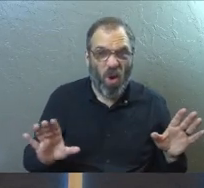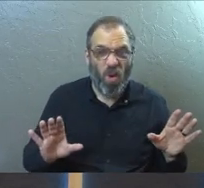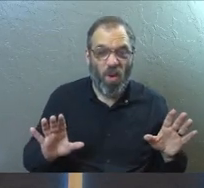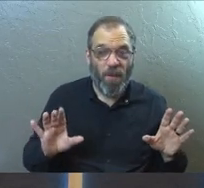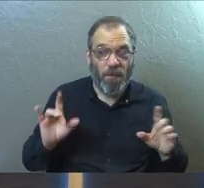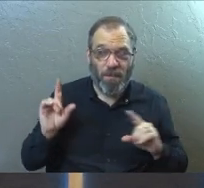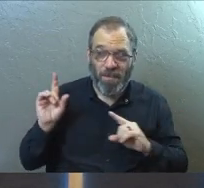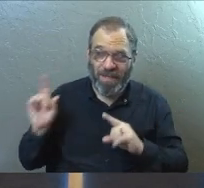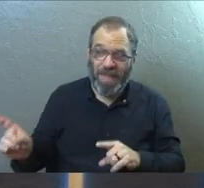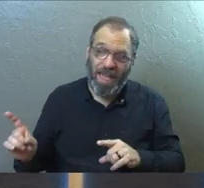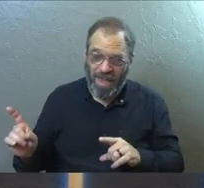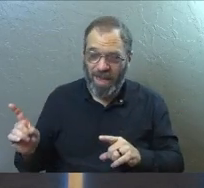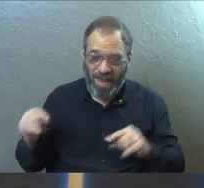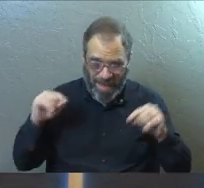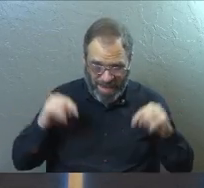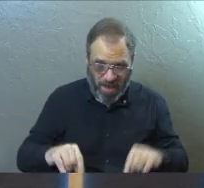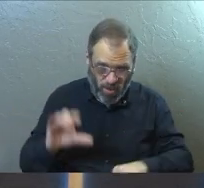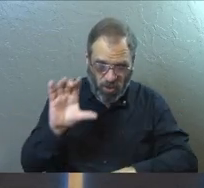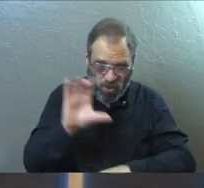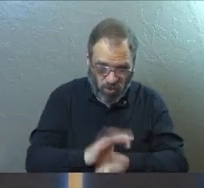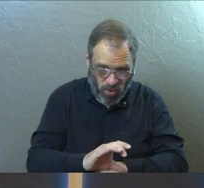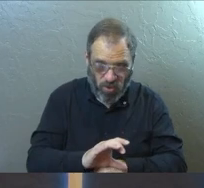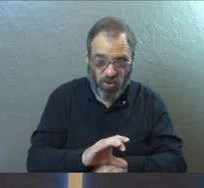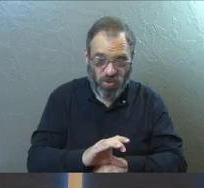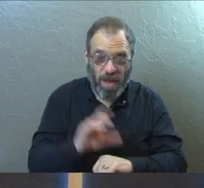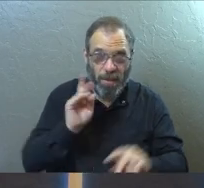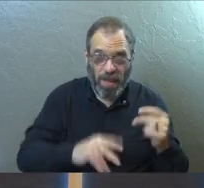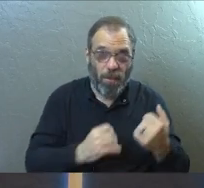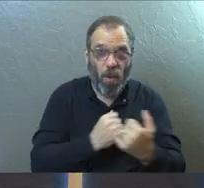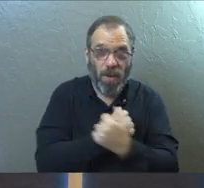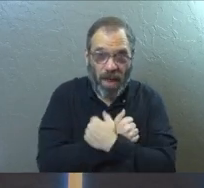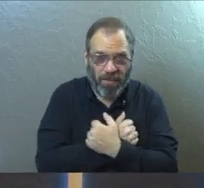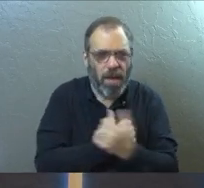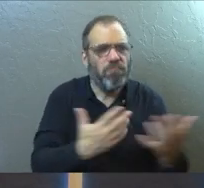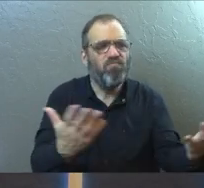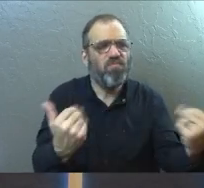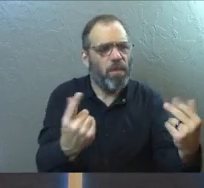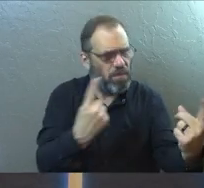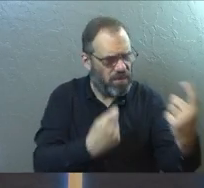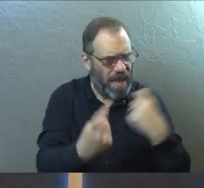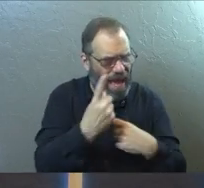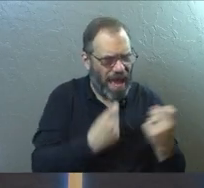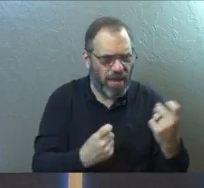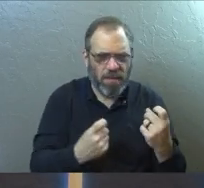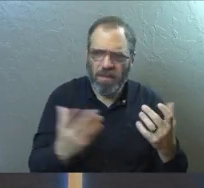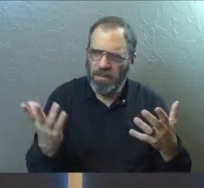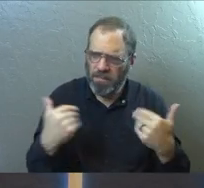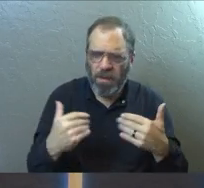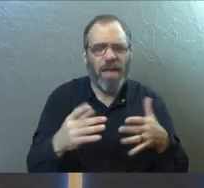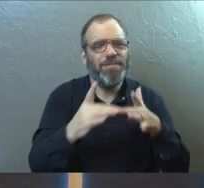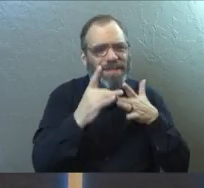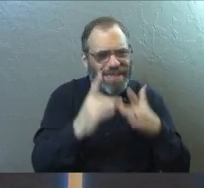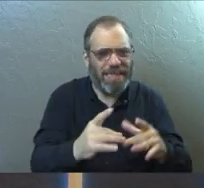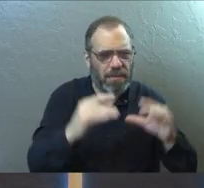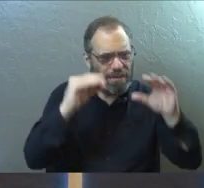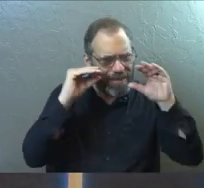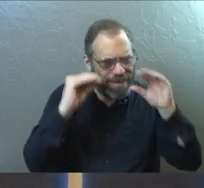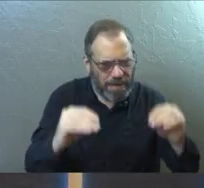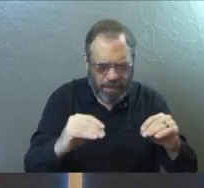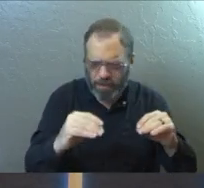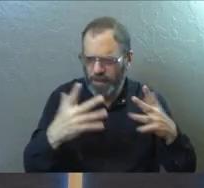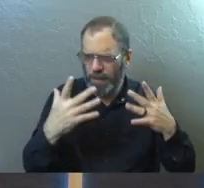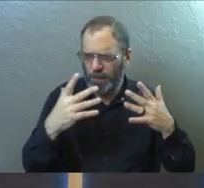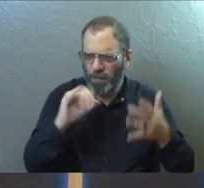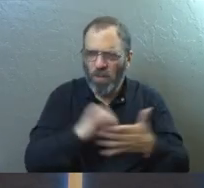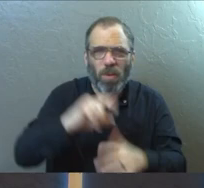Because they're in an environment right now where people love them enough to let them ask their questions. And people are walking them through the struggle